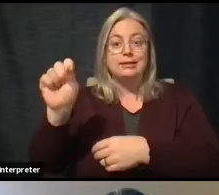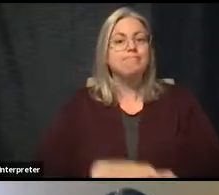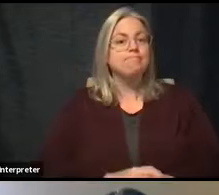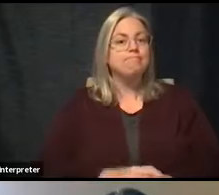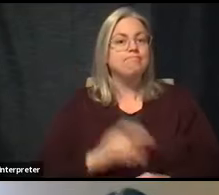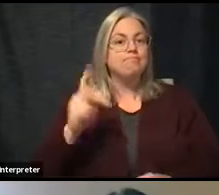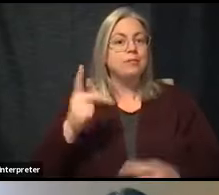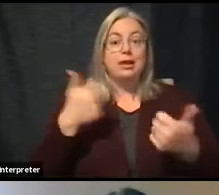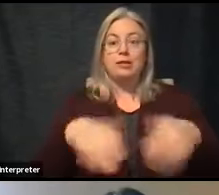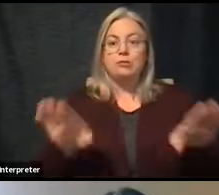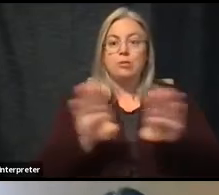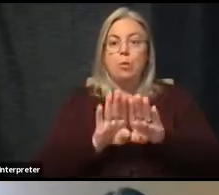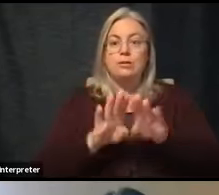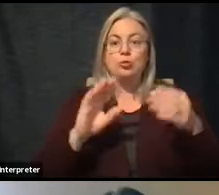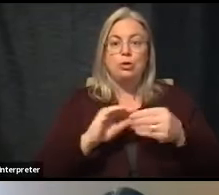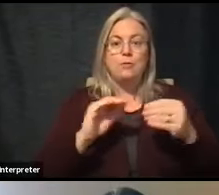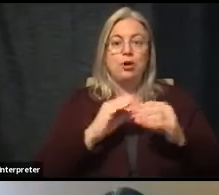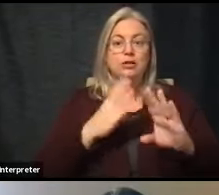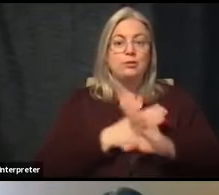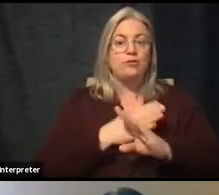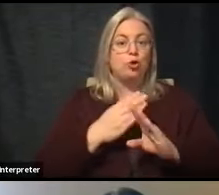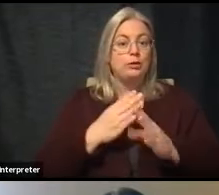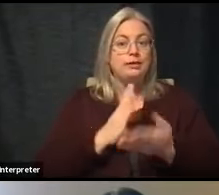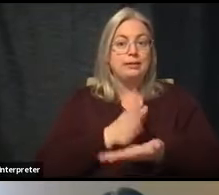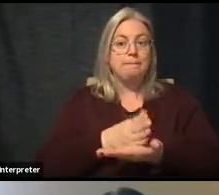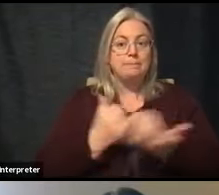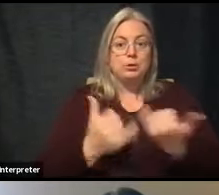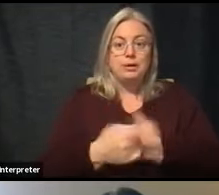Any closing remarks before we wrap up today?